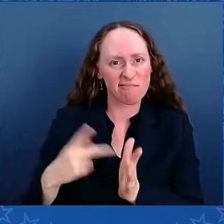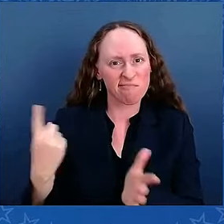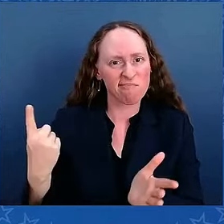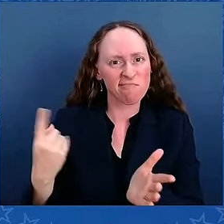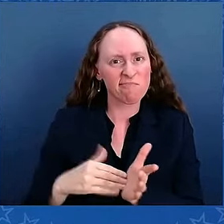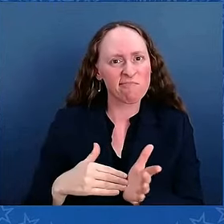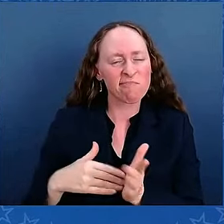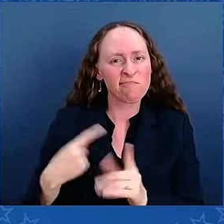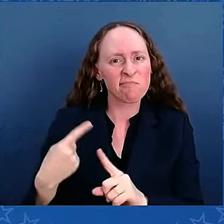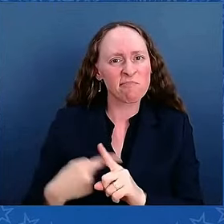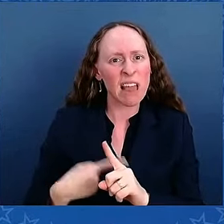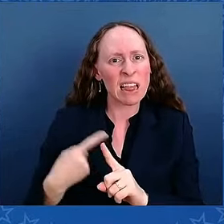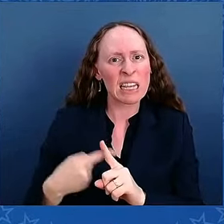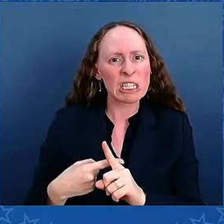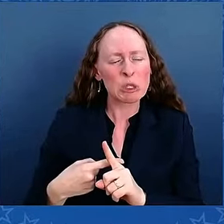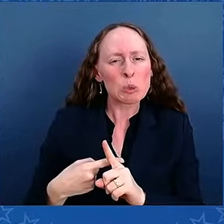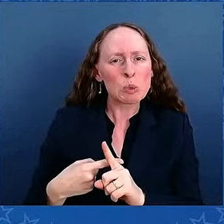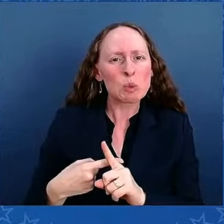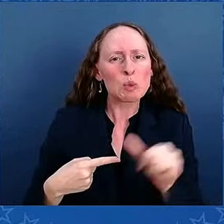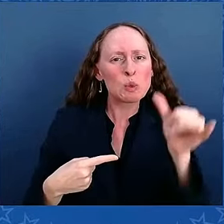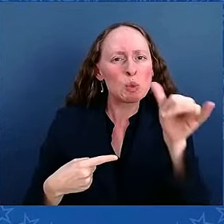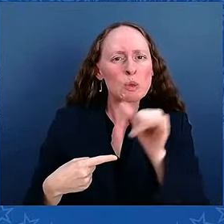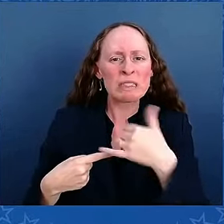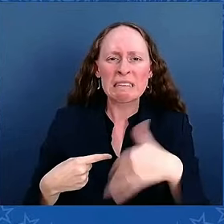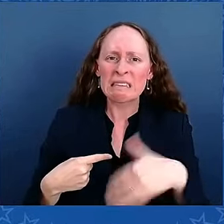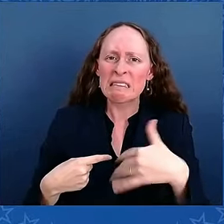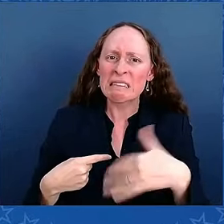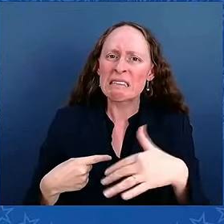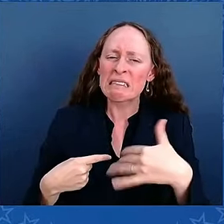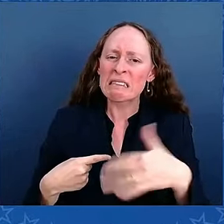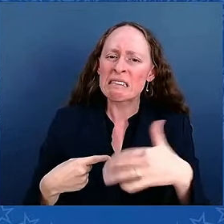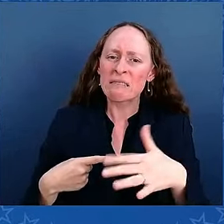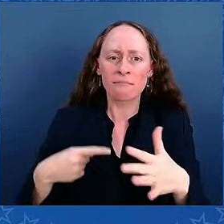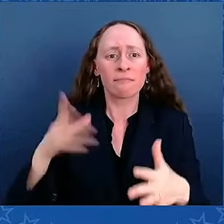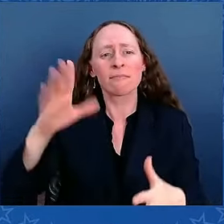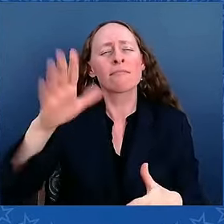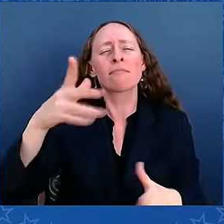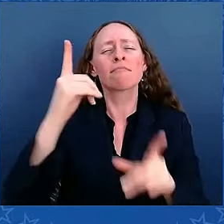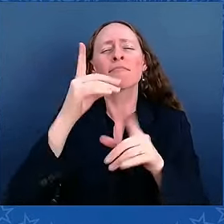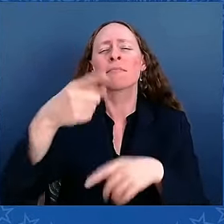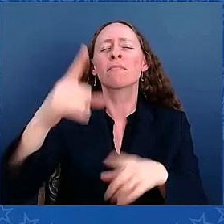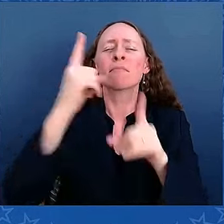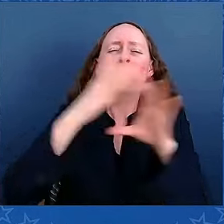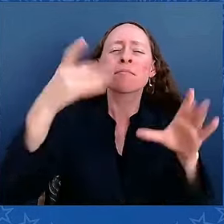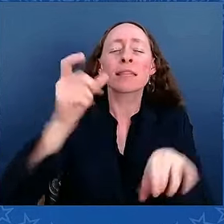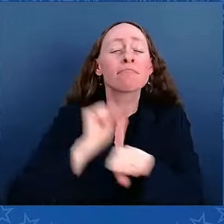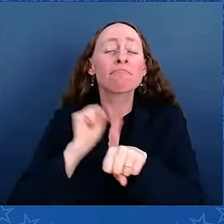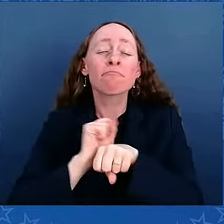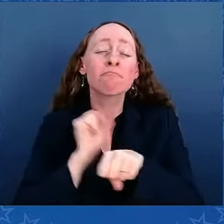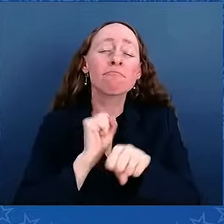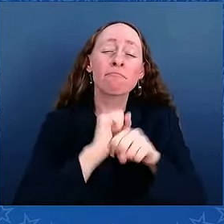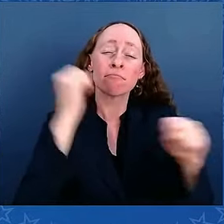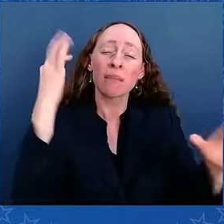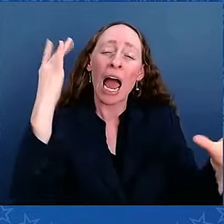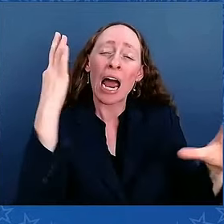you've planned your retirement with your pension, your Social Security, if you're lucky enough to have a 401k.